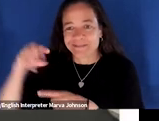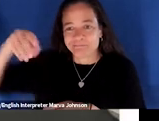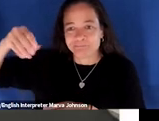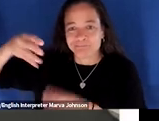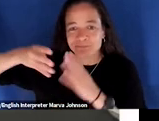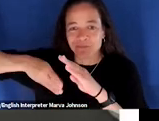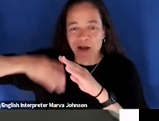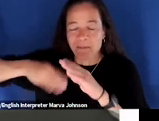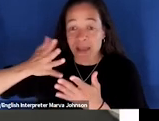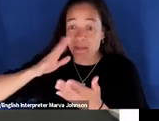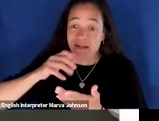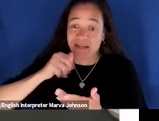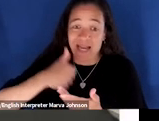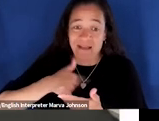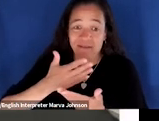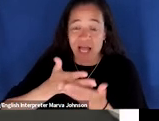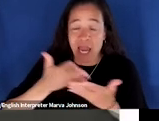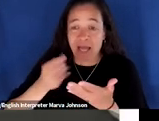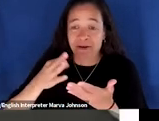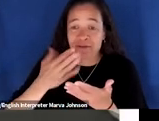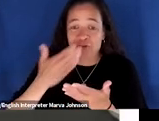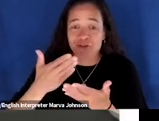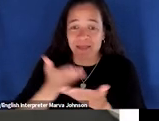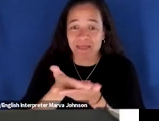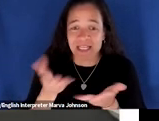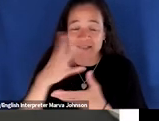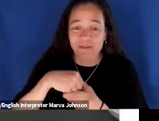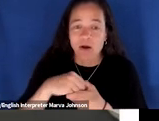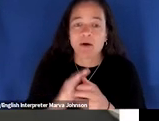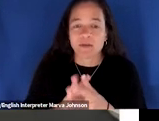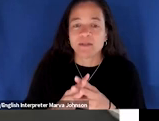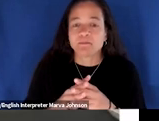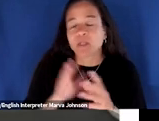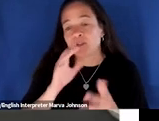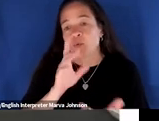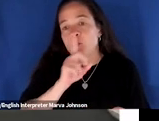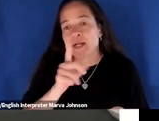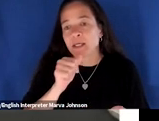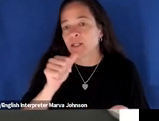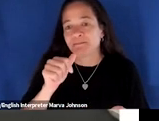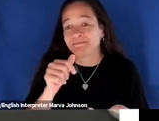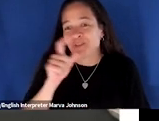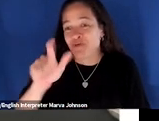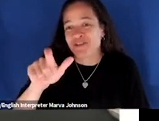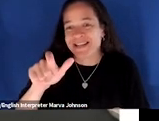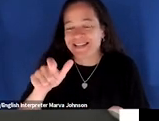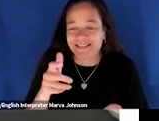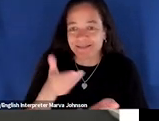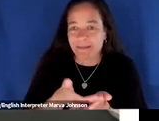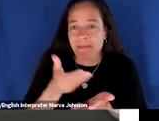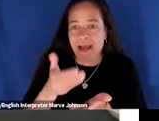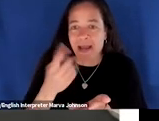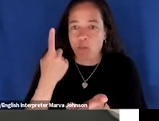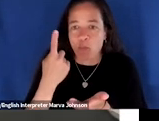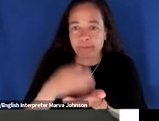time microplastics can seep into your system i mean there's just really no need in this day and age to buy single-use plastic